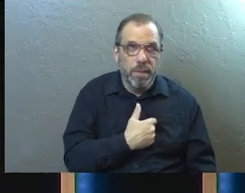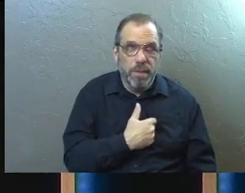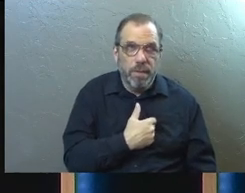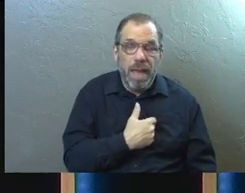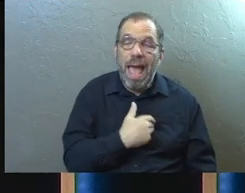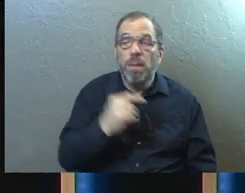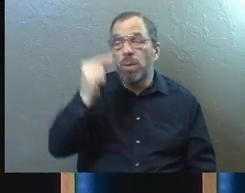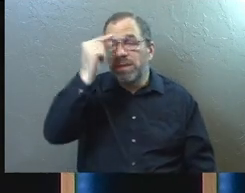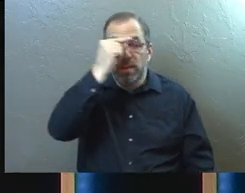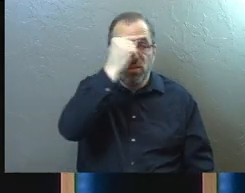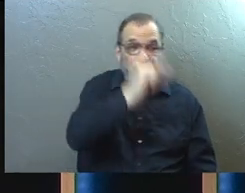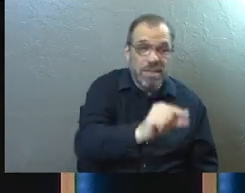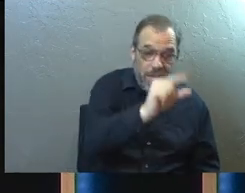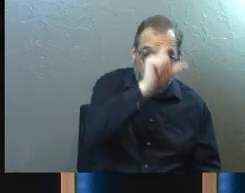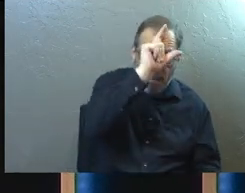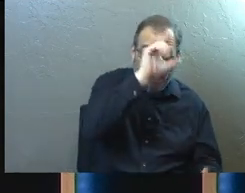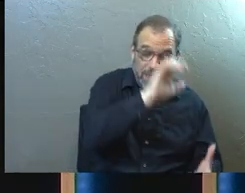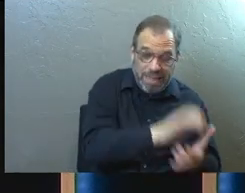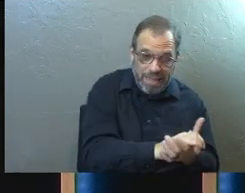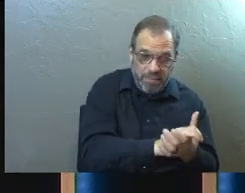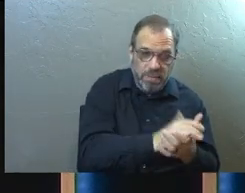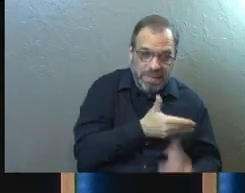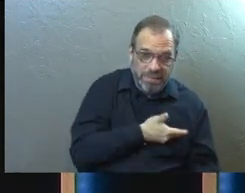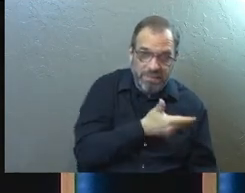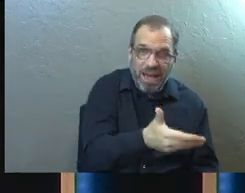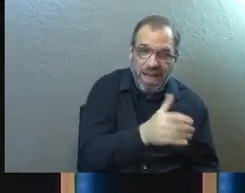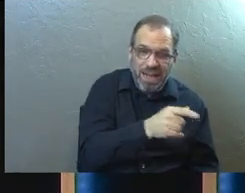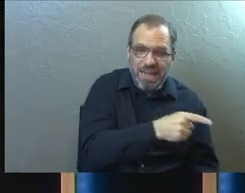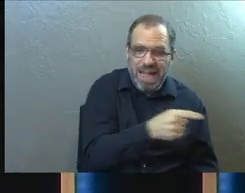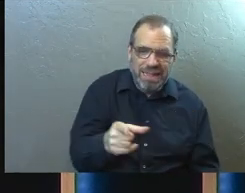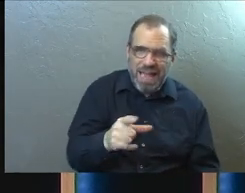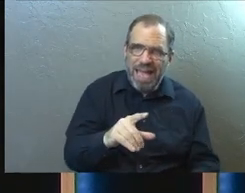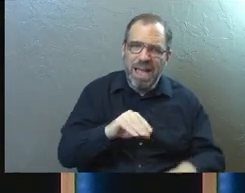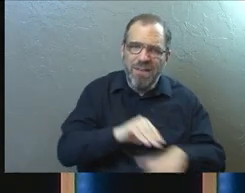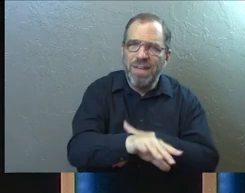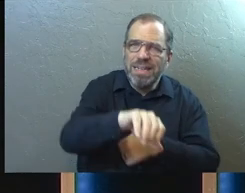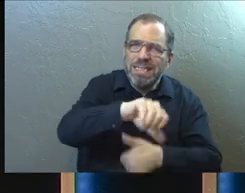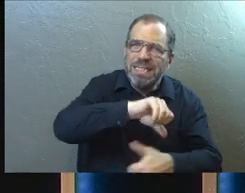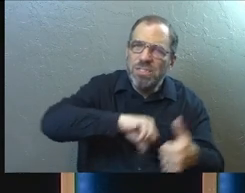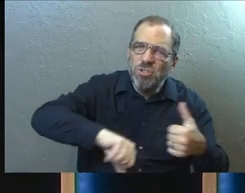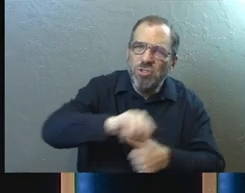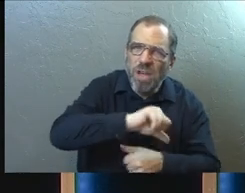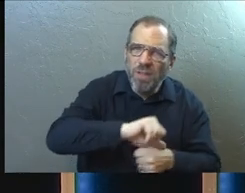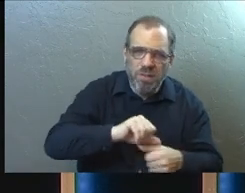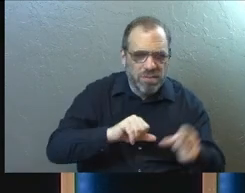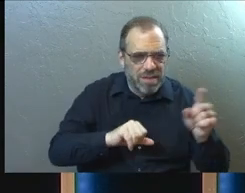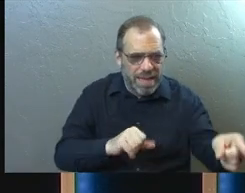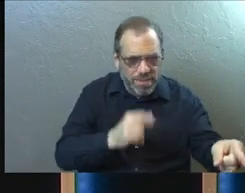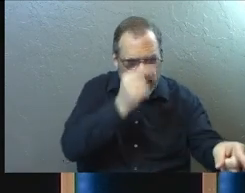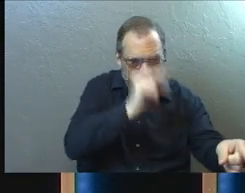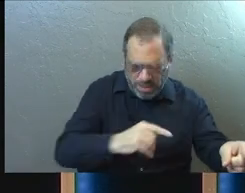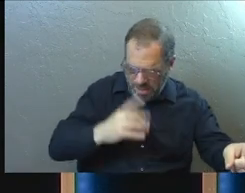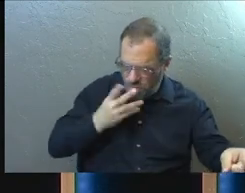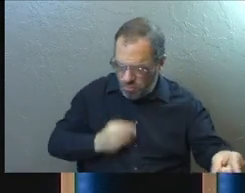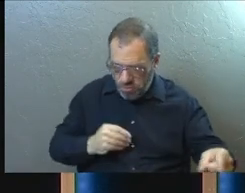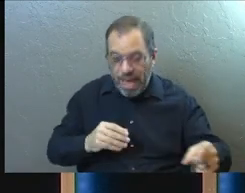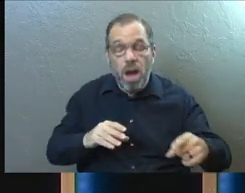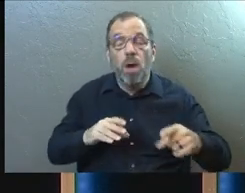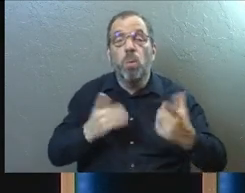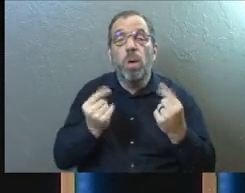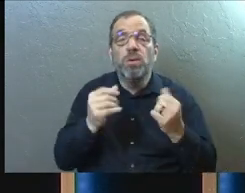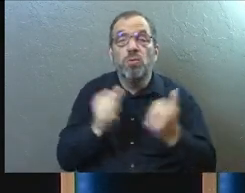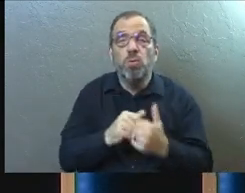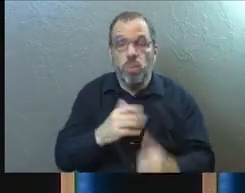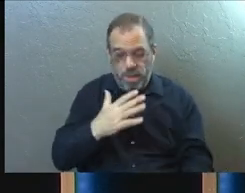passage and what the Gentile believers are being invited into is they affect each other. And what you do with your body affects